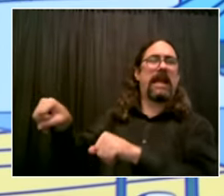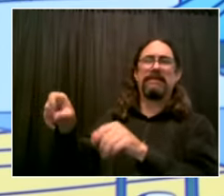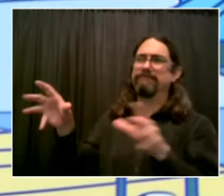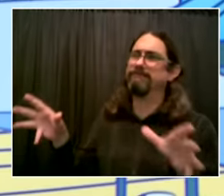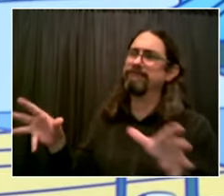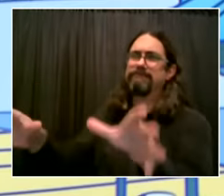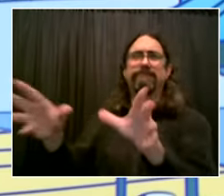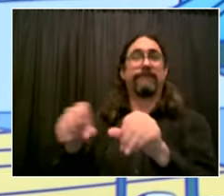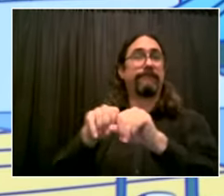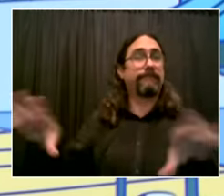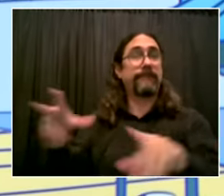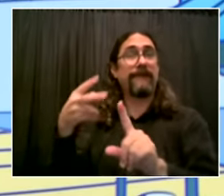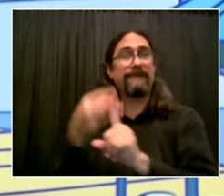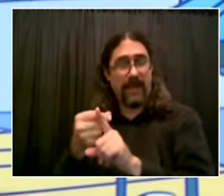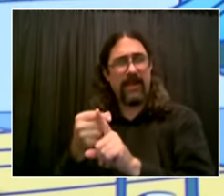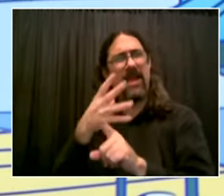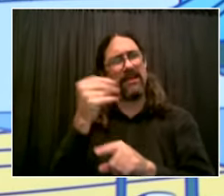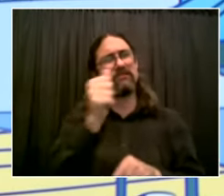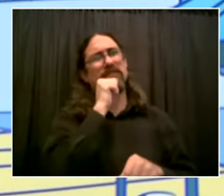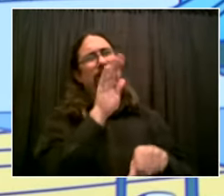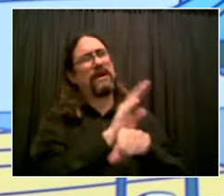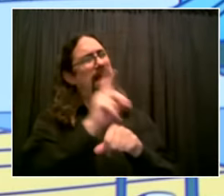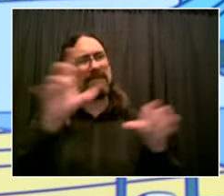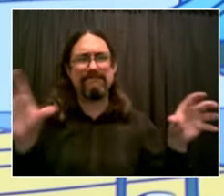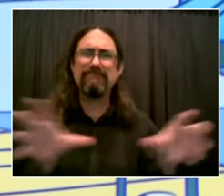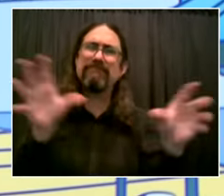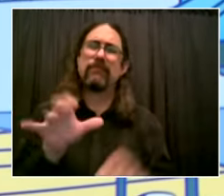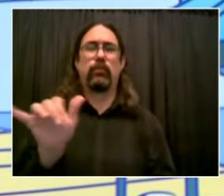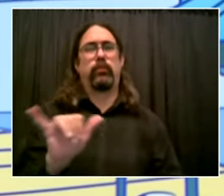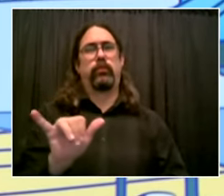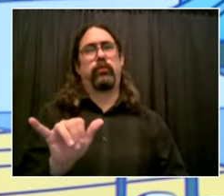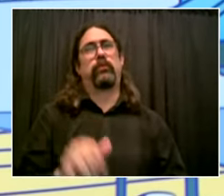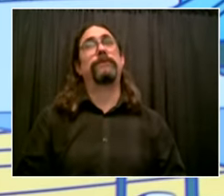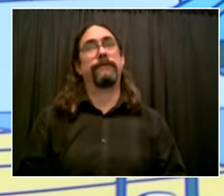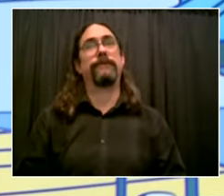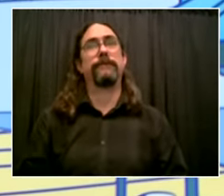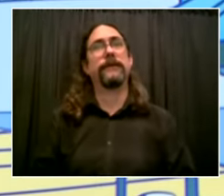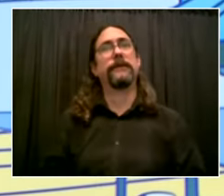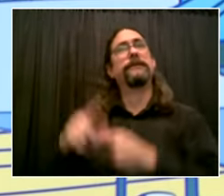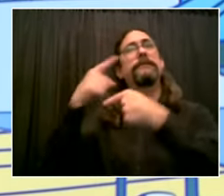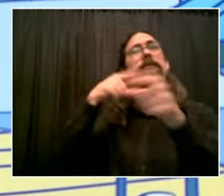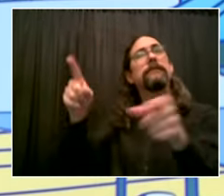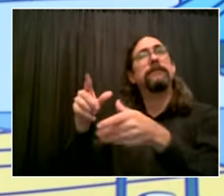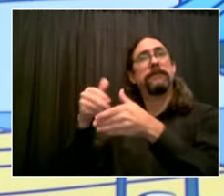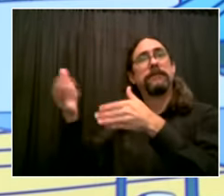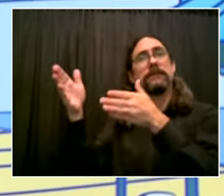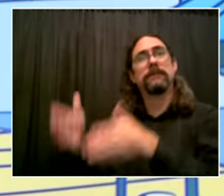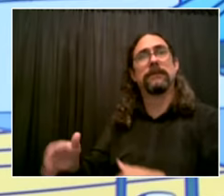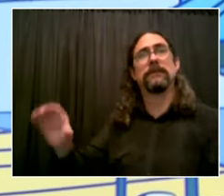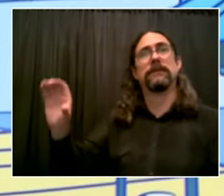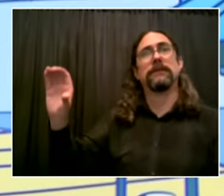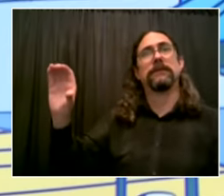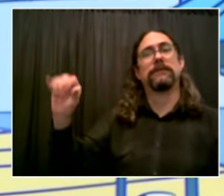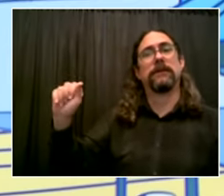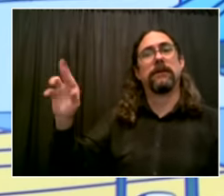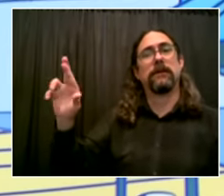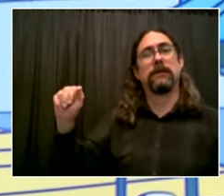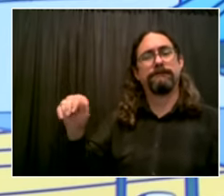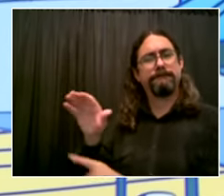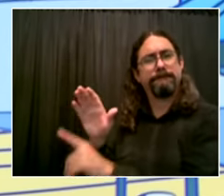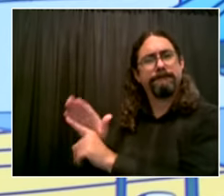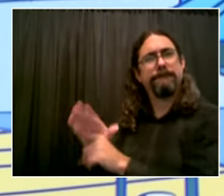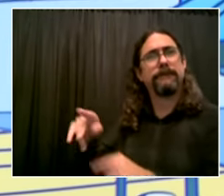thanks for taking my question how are you doing i know that you are i'm well thank you i know that you're saying that we're going to hear a lot more about